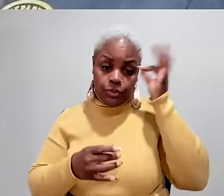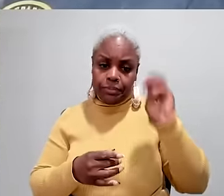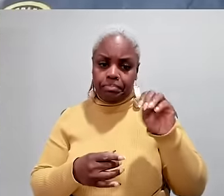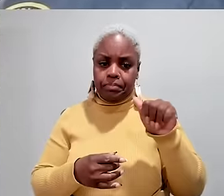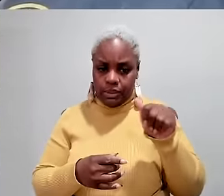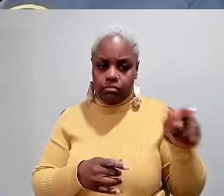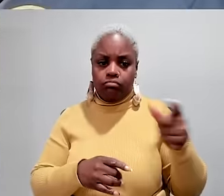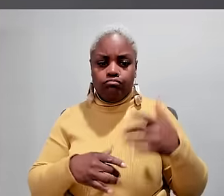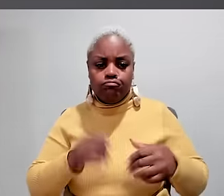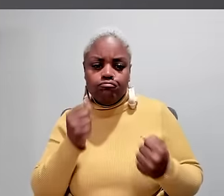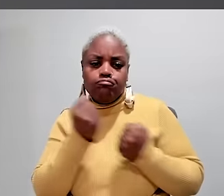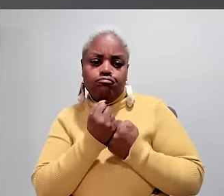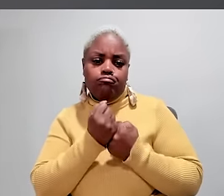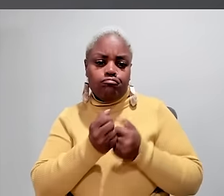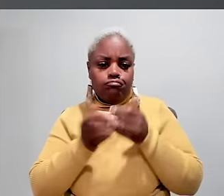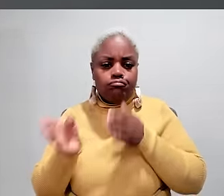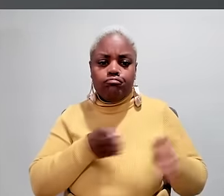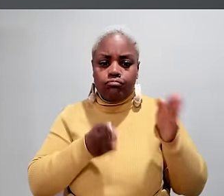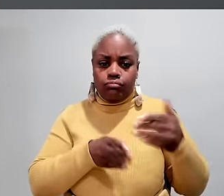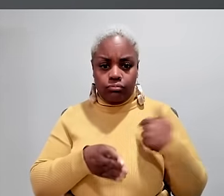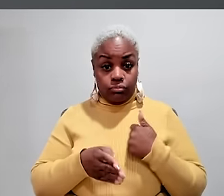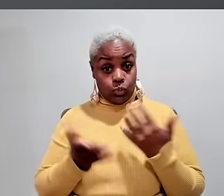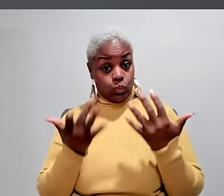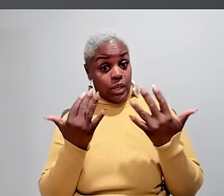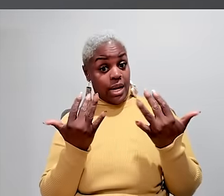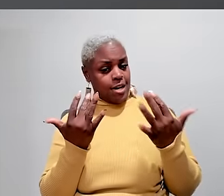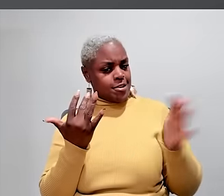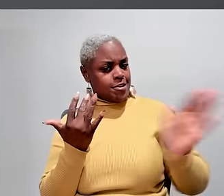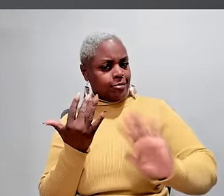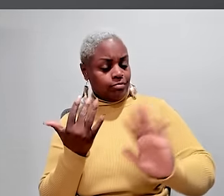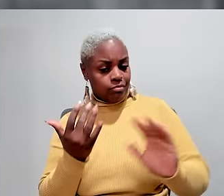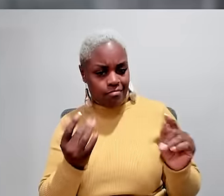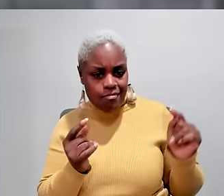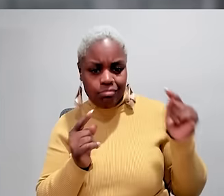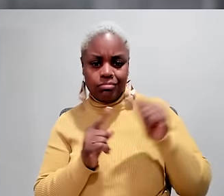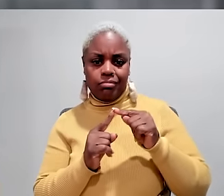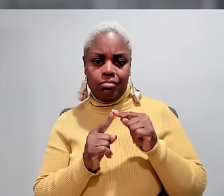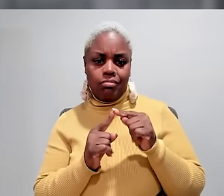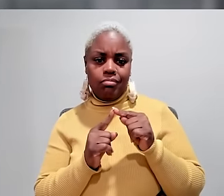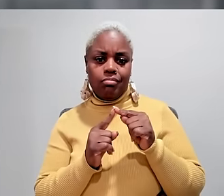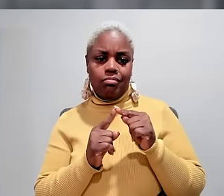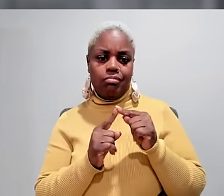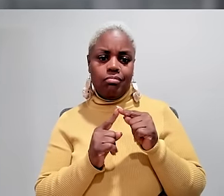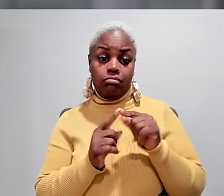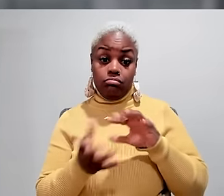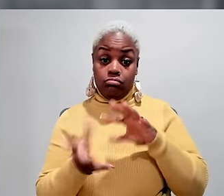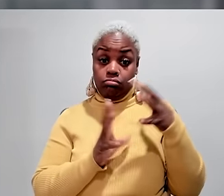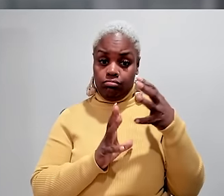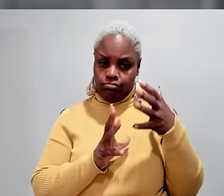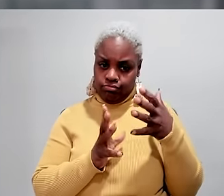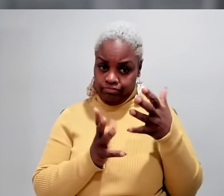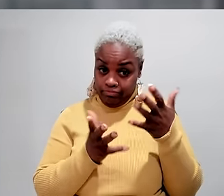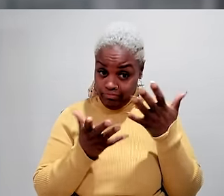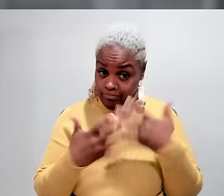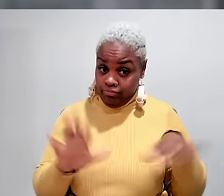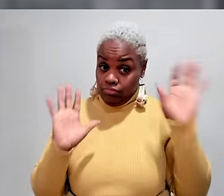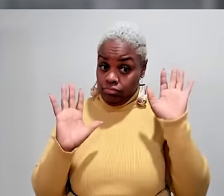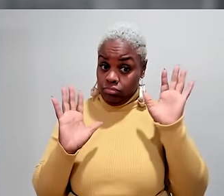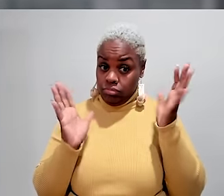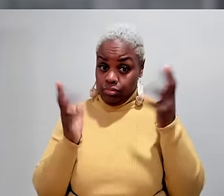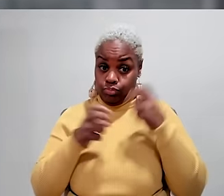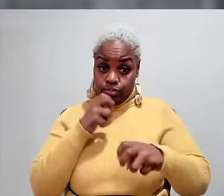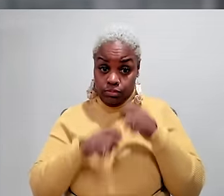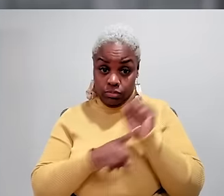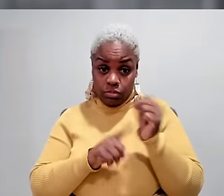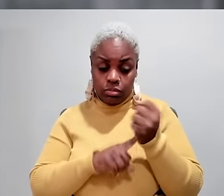LYNN went from a response model to a proactive. We do the planning. We don't wait until the disaster